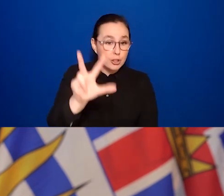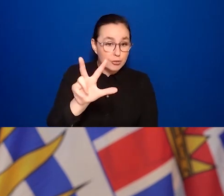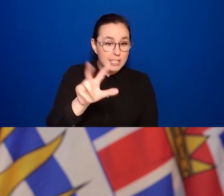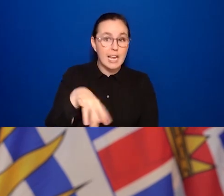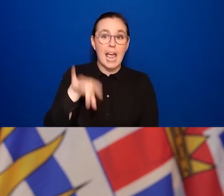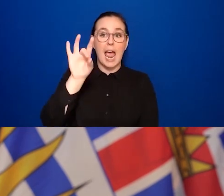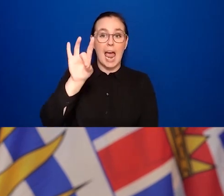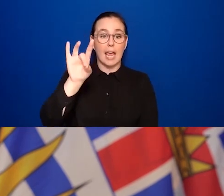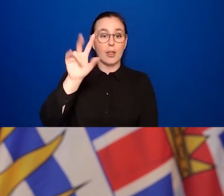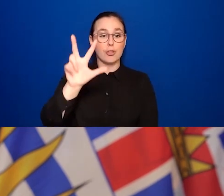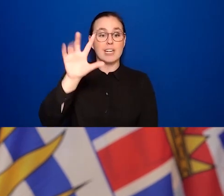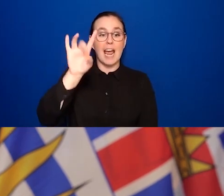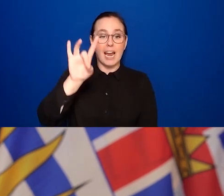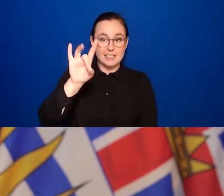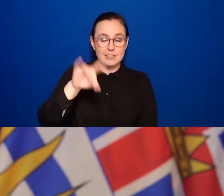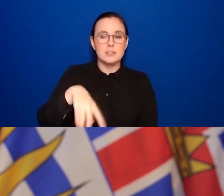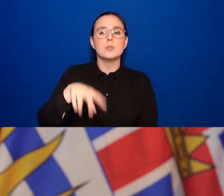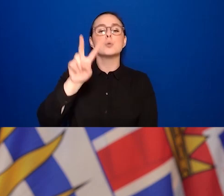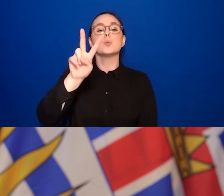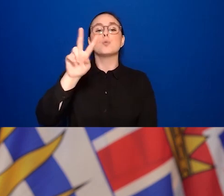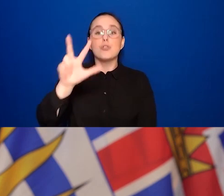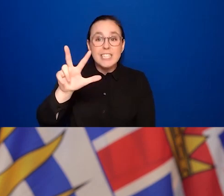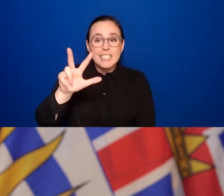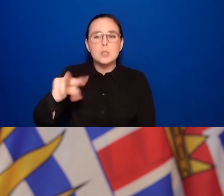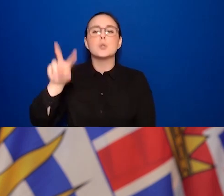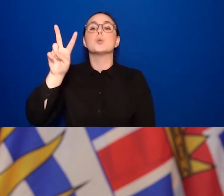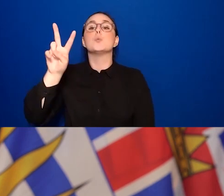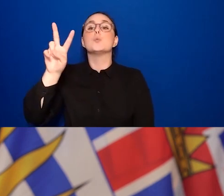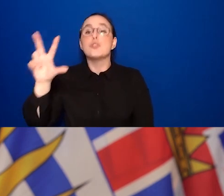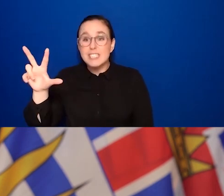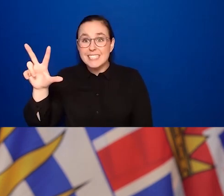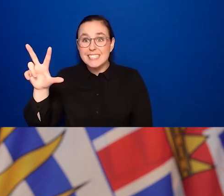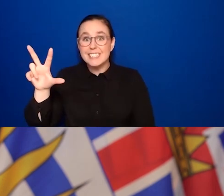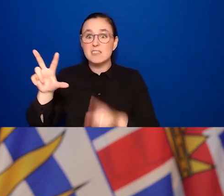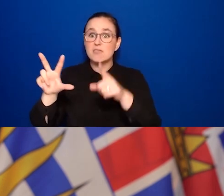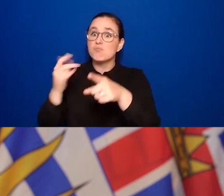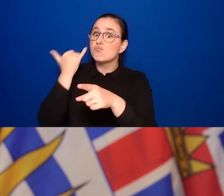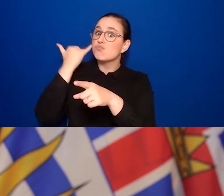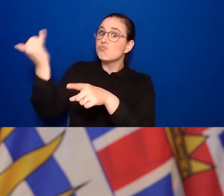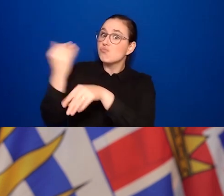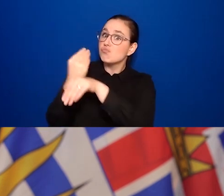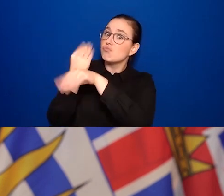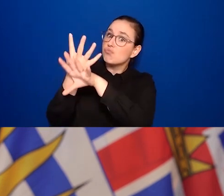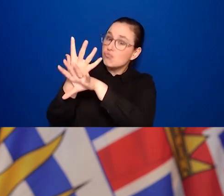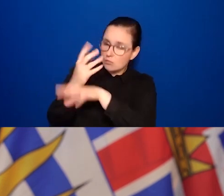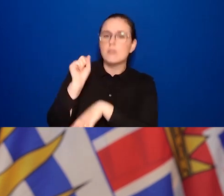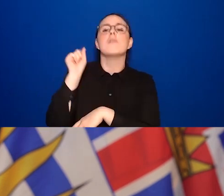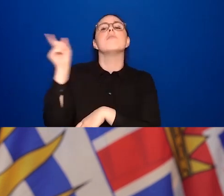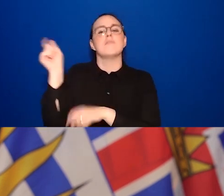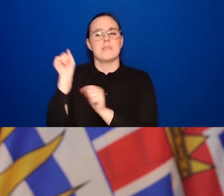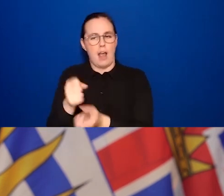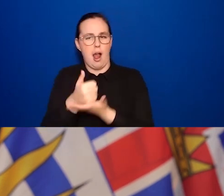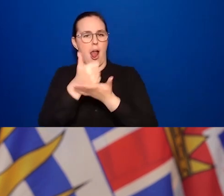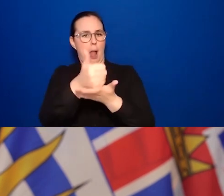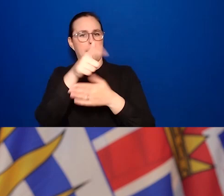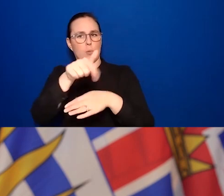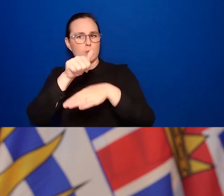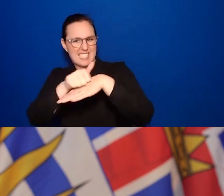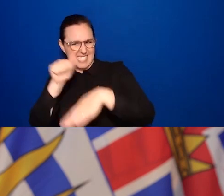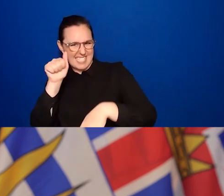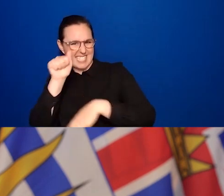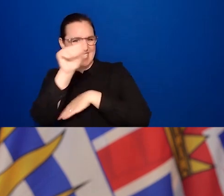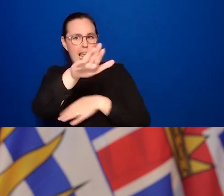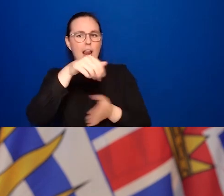and we will help walk you through it and send you a printed card in the mail. Or you can visit one of the